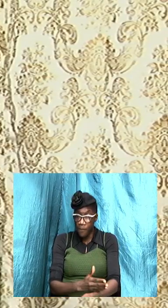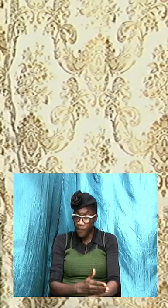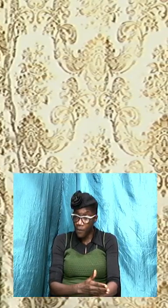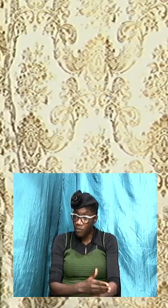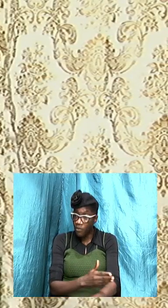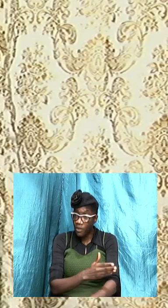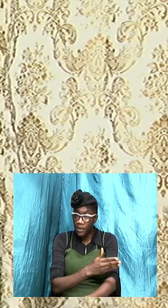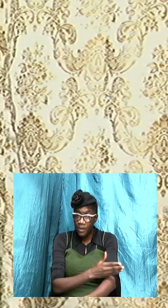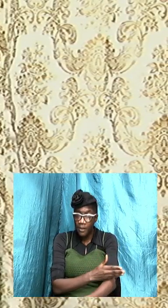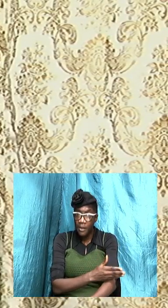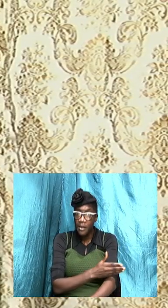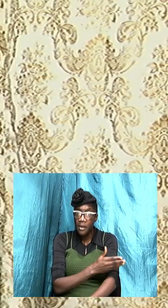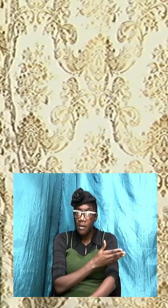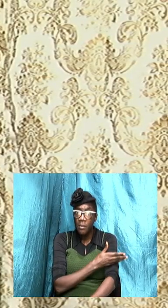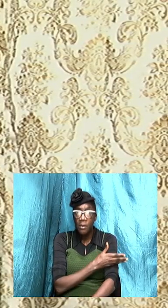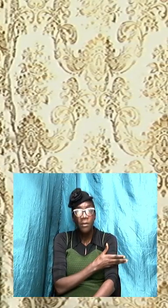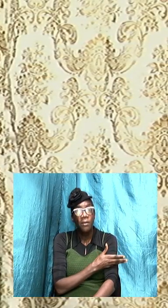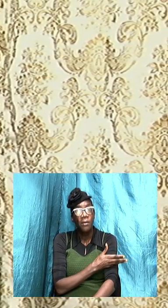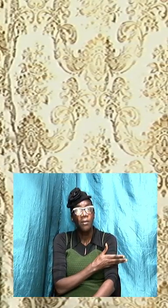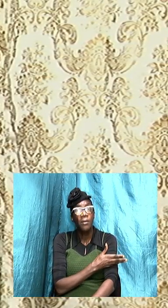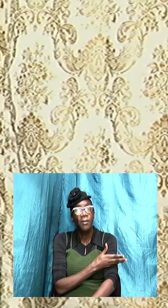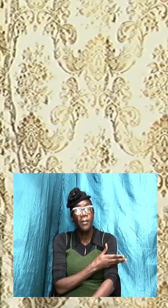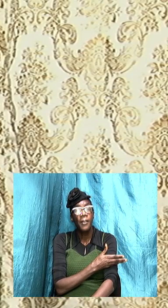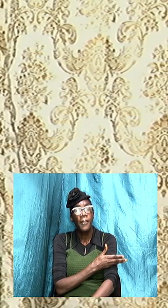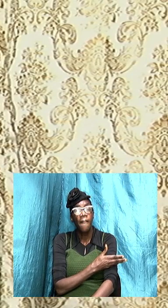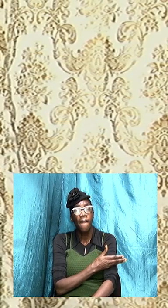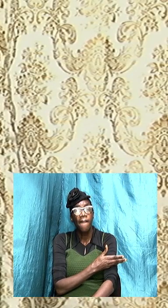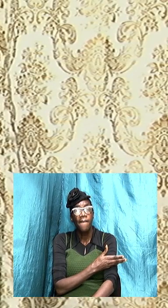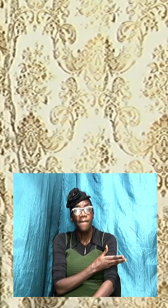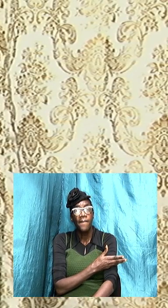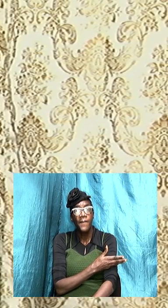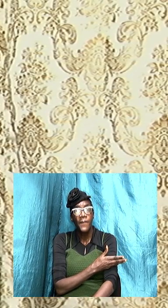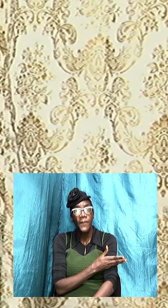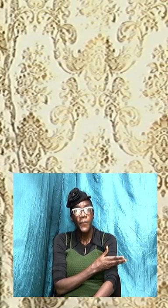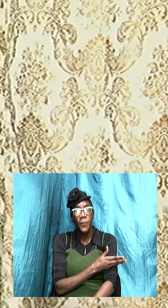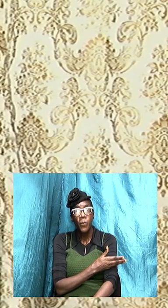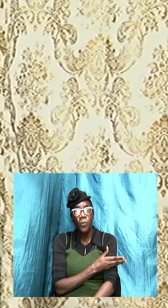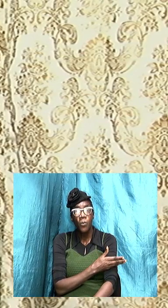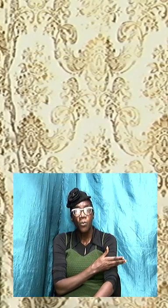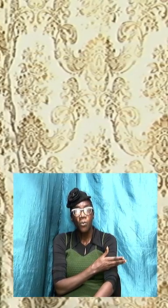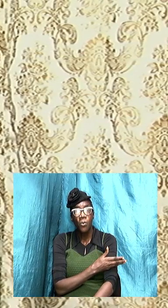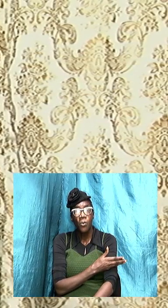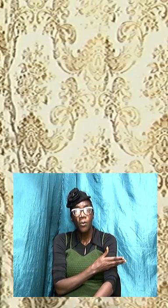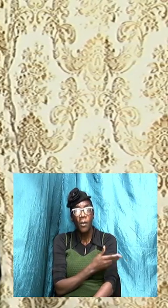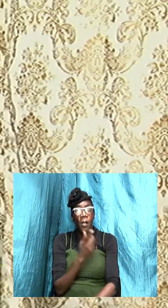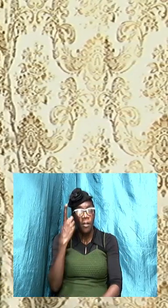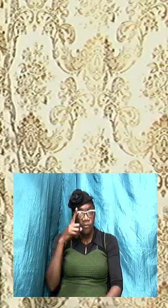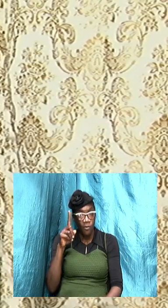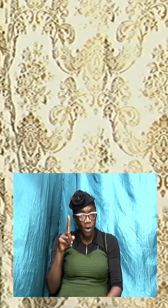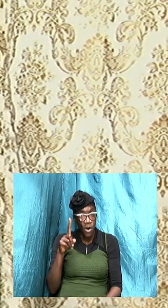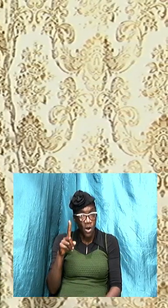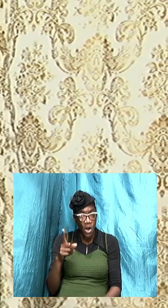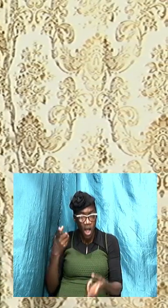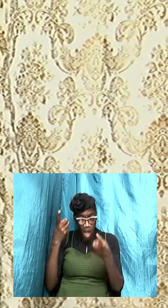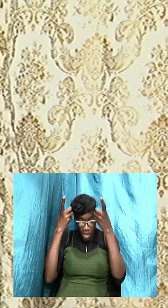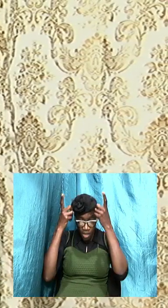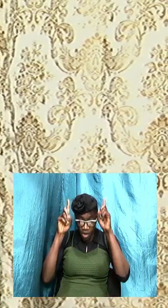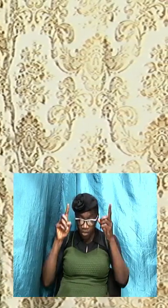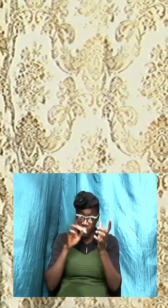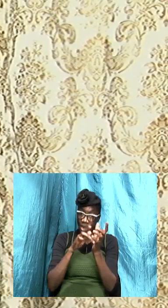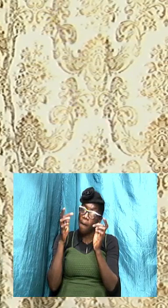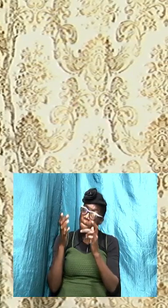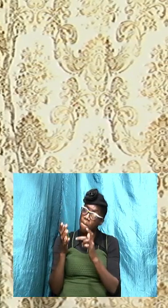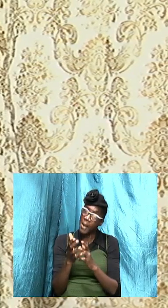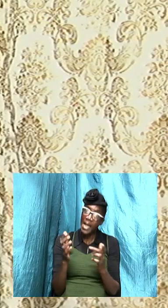2 Timothy 3 verses 16 it says that it is profitable for doctrine this is the Bible you